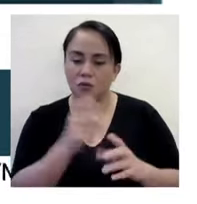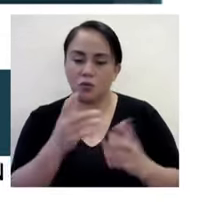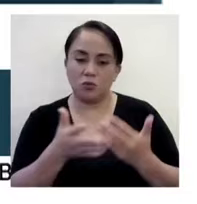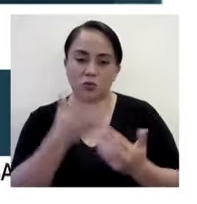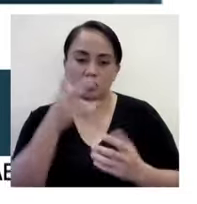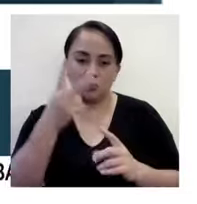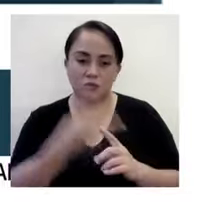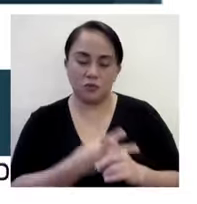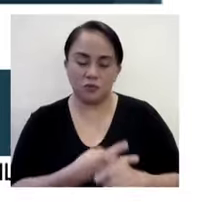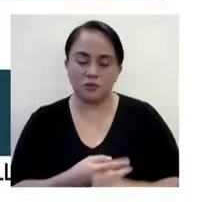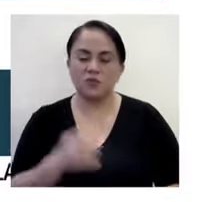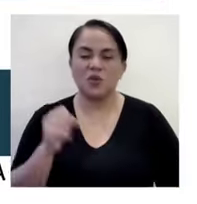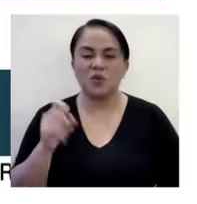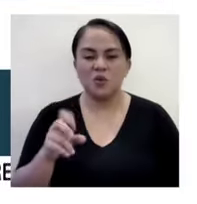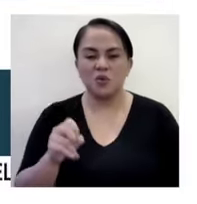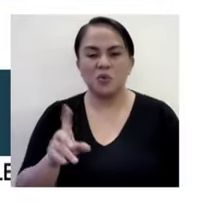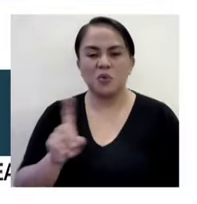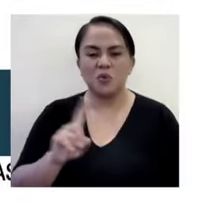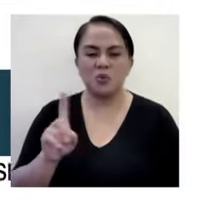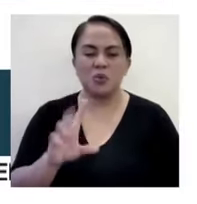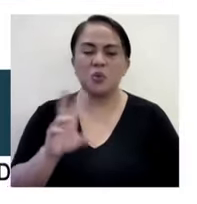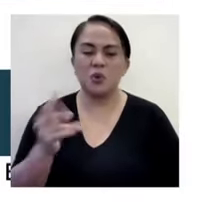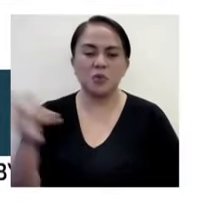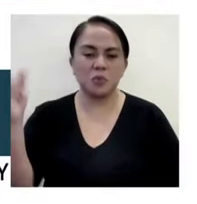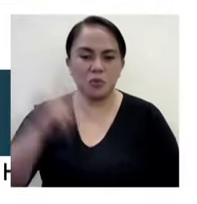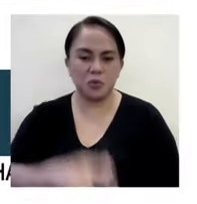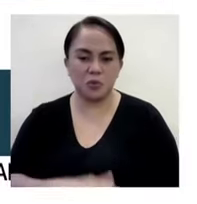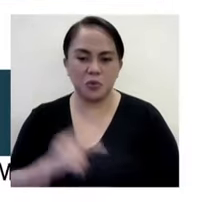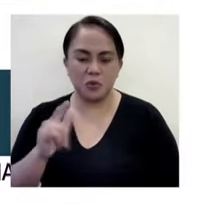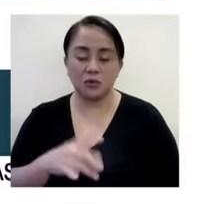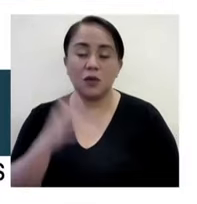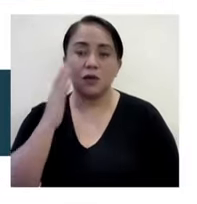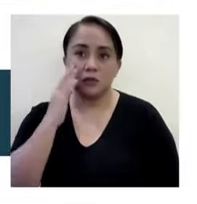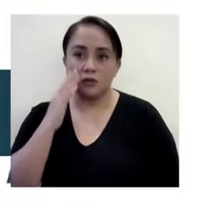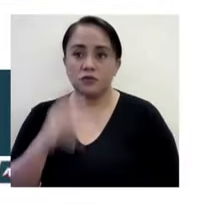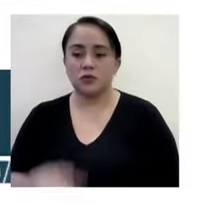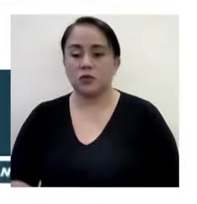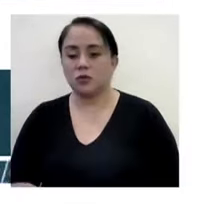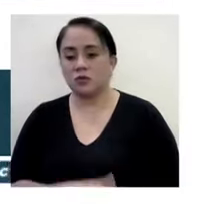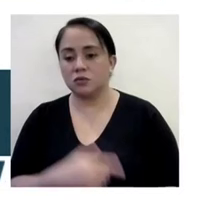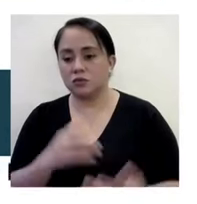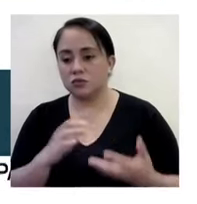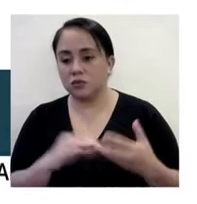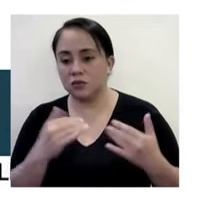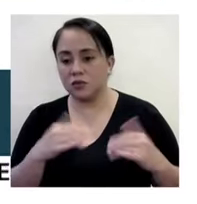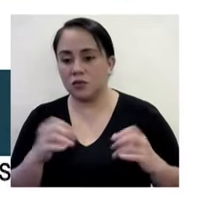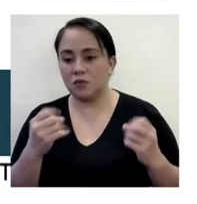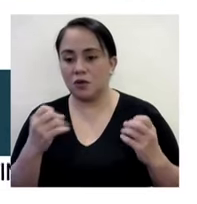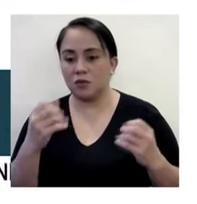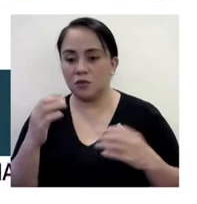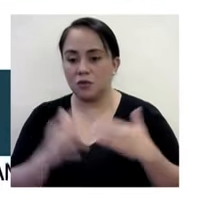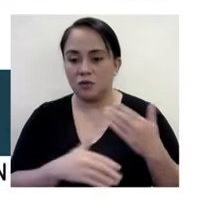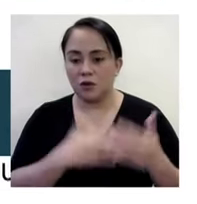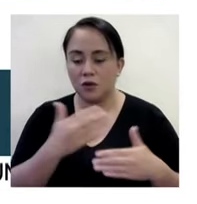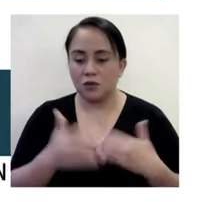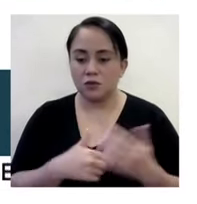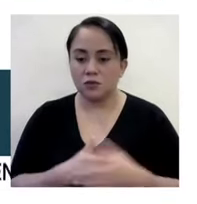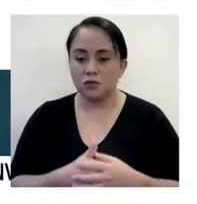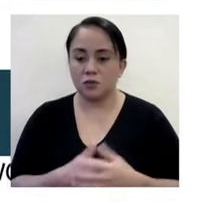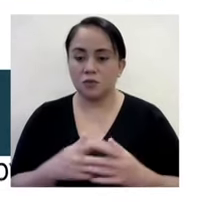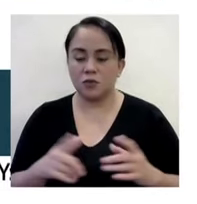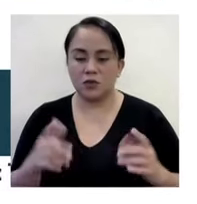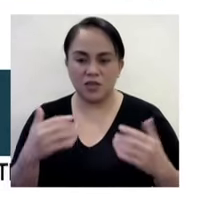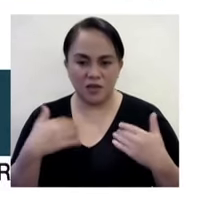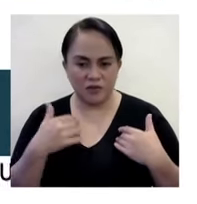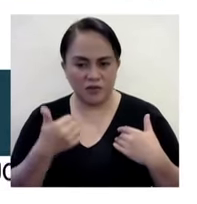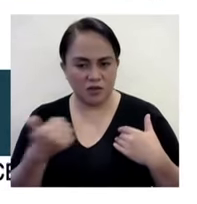Okay. When is she coming home? I know this is a long shot. There's still a lot to process there. But is there any plan,